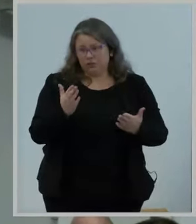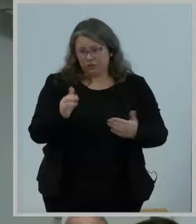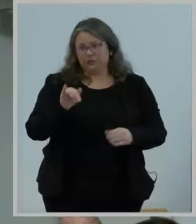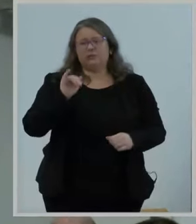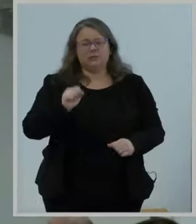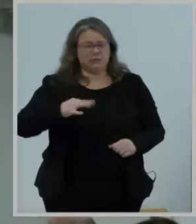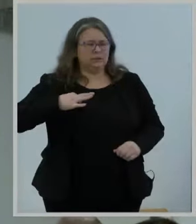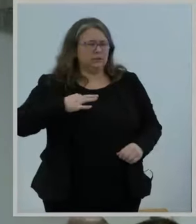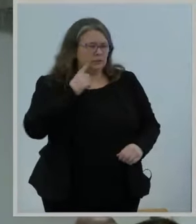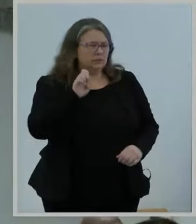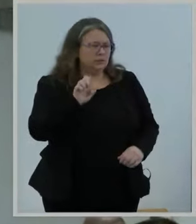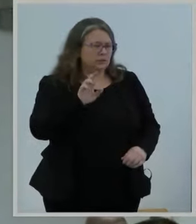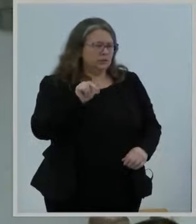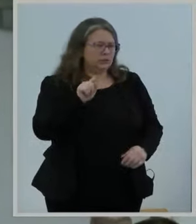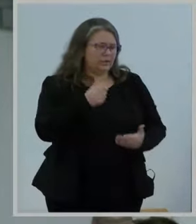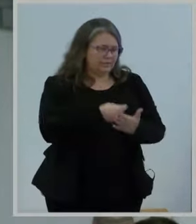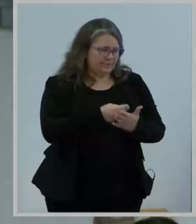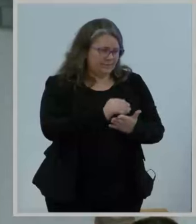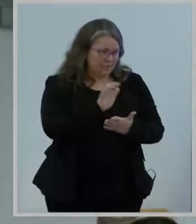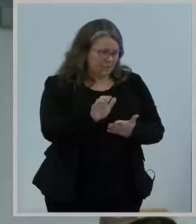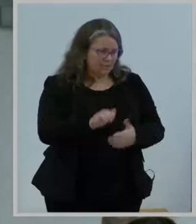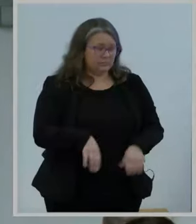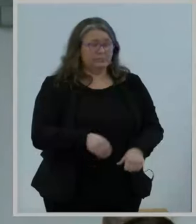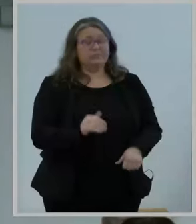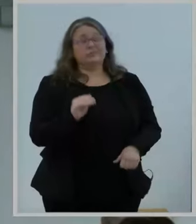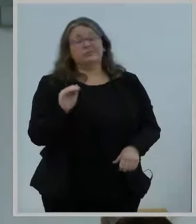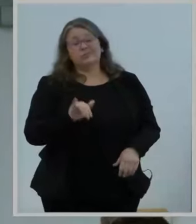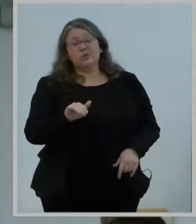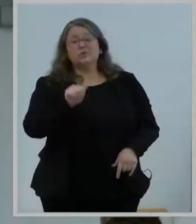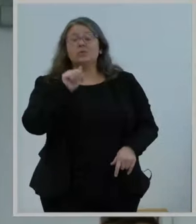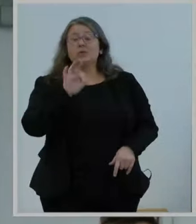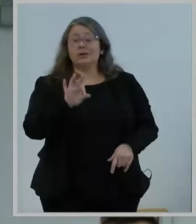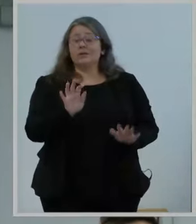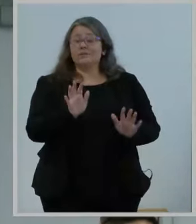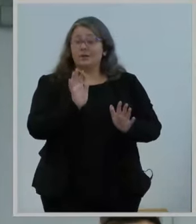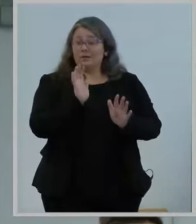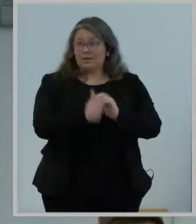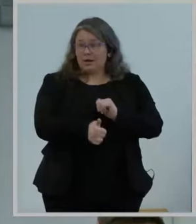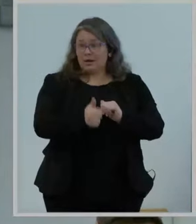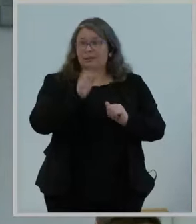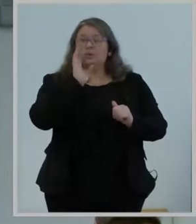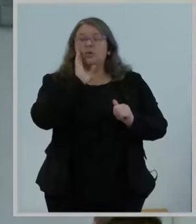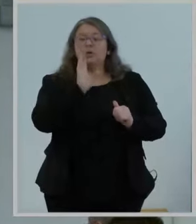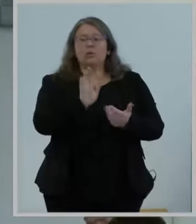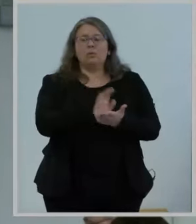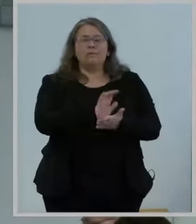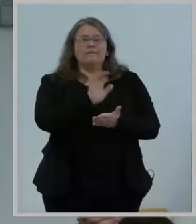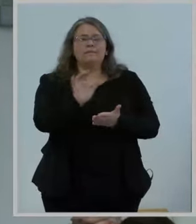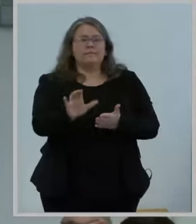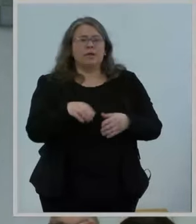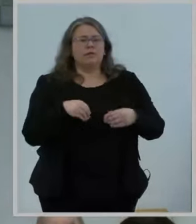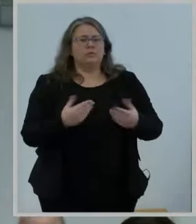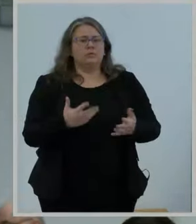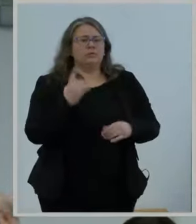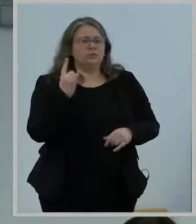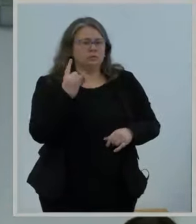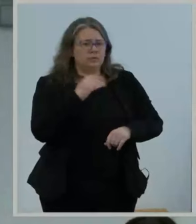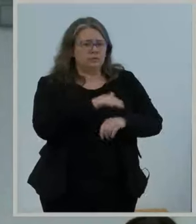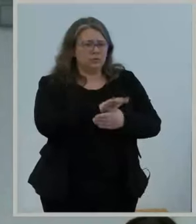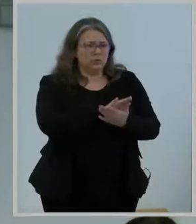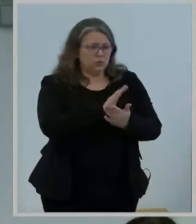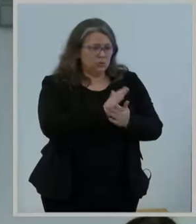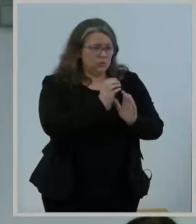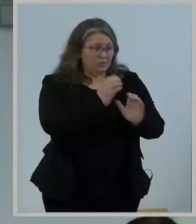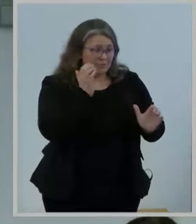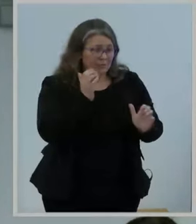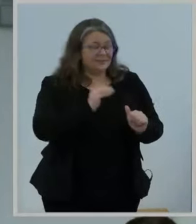Accordingly, the declaratory ruling, if adopted, directs the bureau to fund the provision of Wi-Fi on school buses as well as the eligible equipment needed to enable